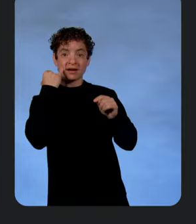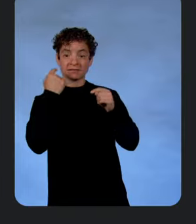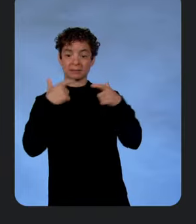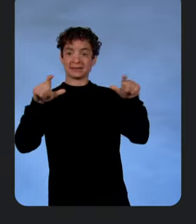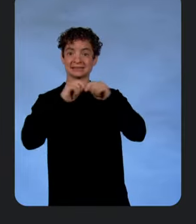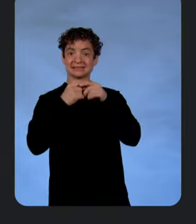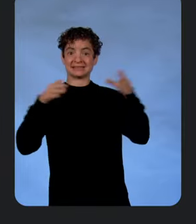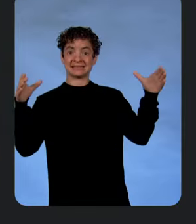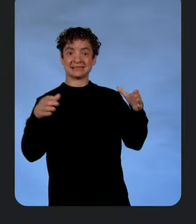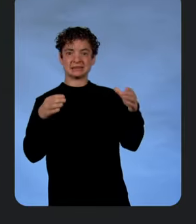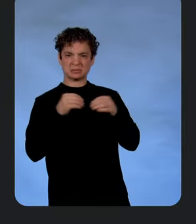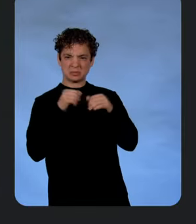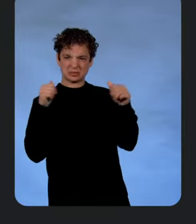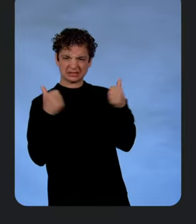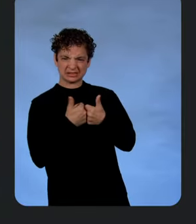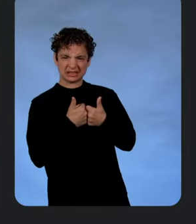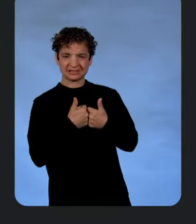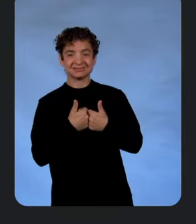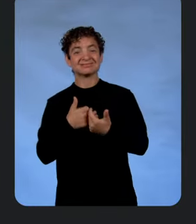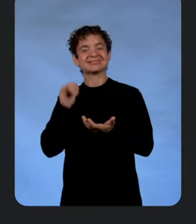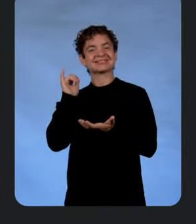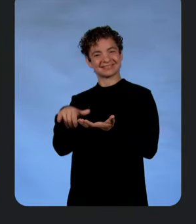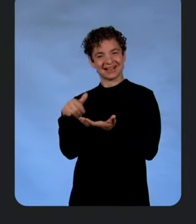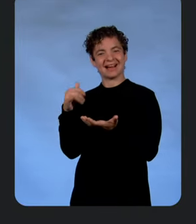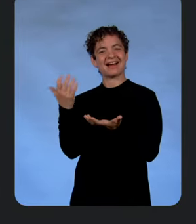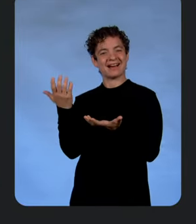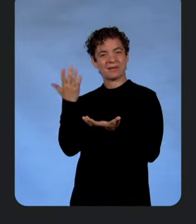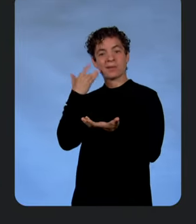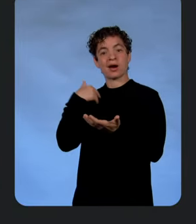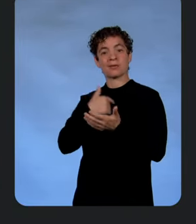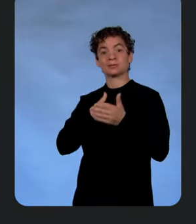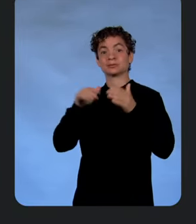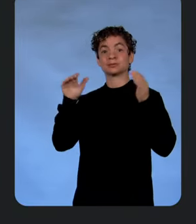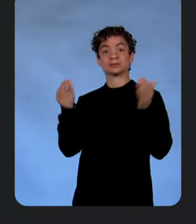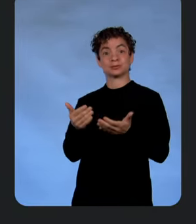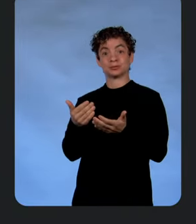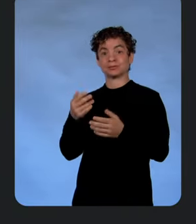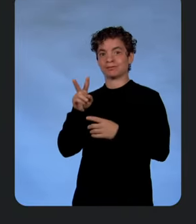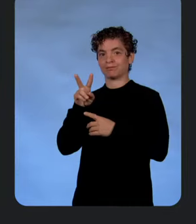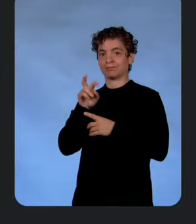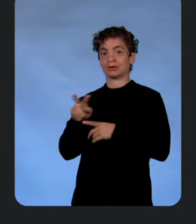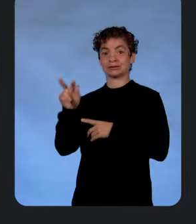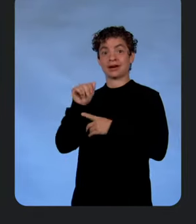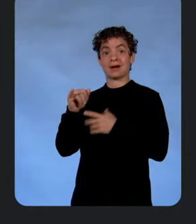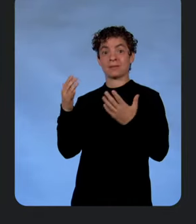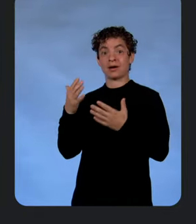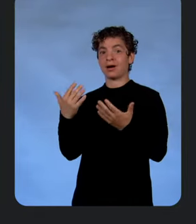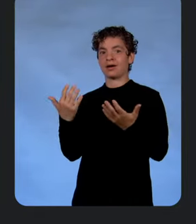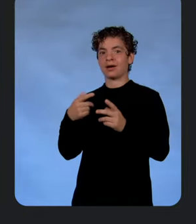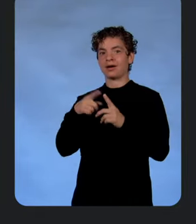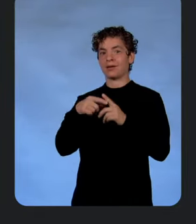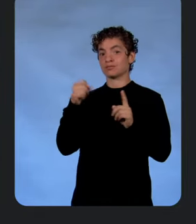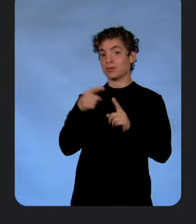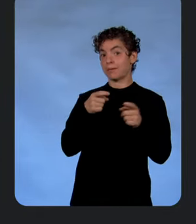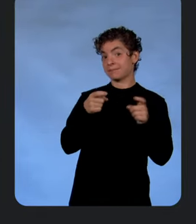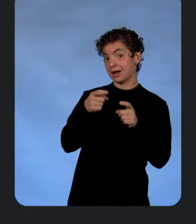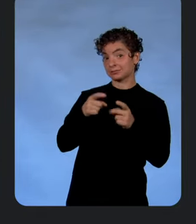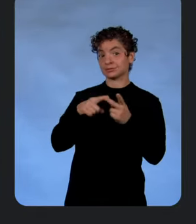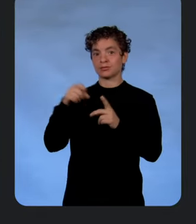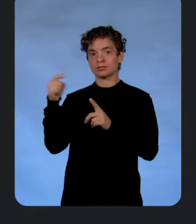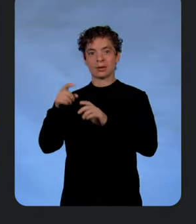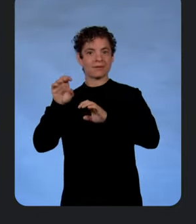with a big team in production. Totally. That's why we're introducing these to Vertex AI. Prompt management and prompt evaluation.